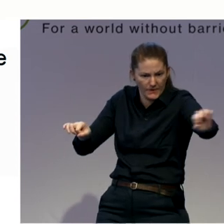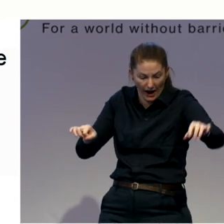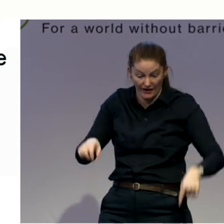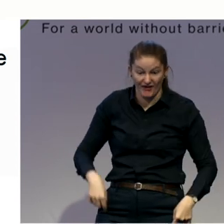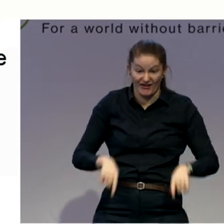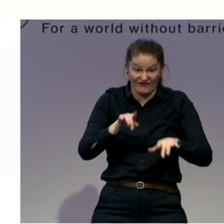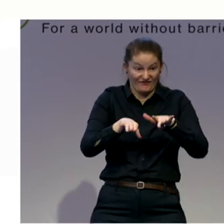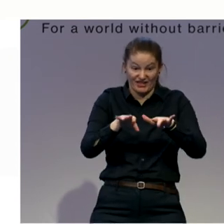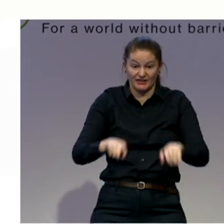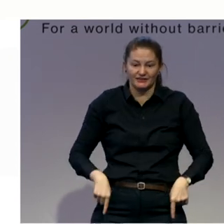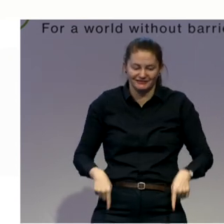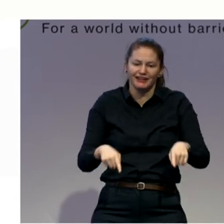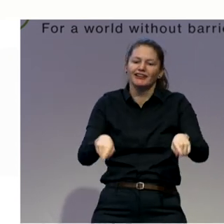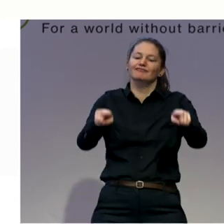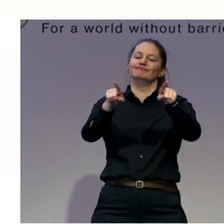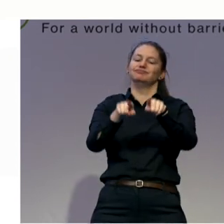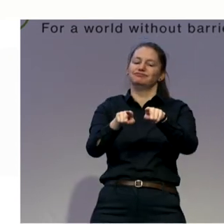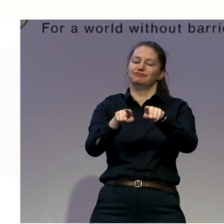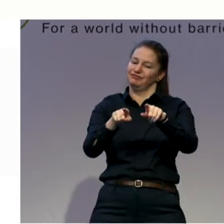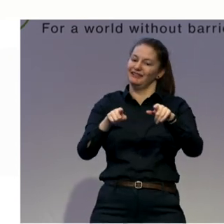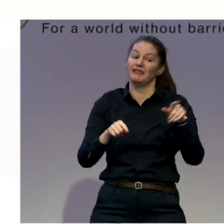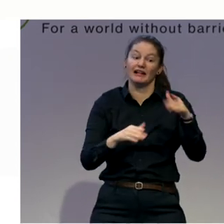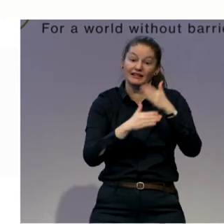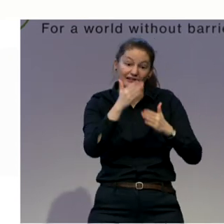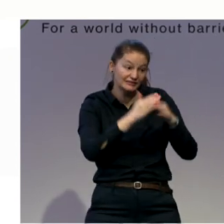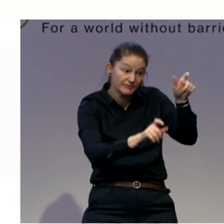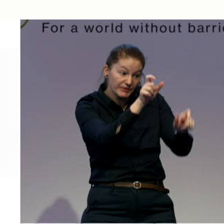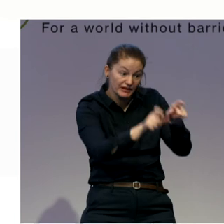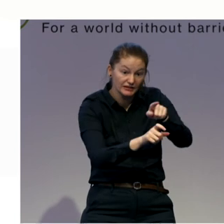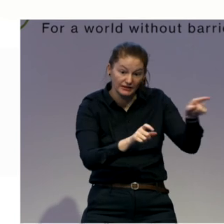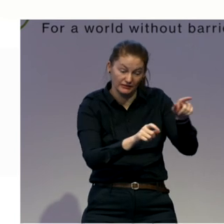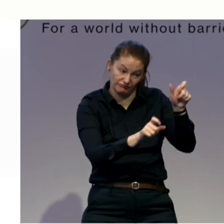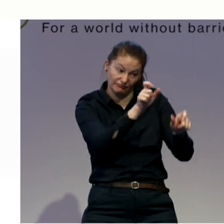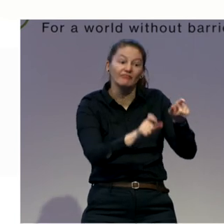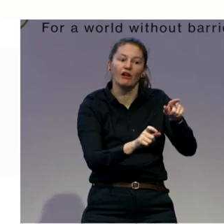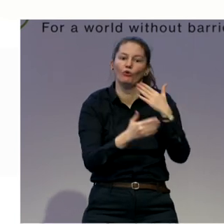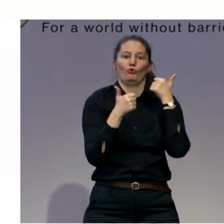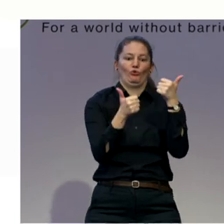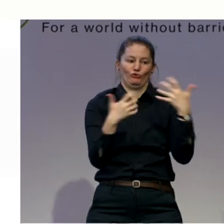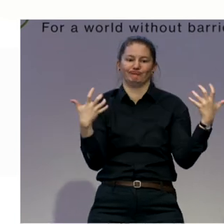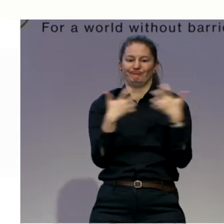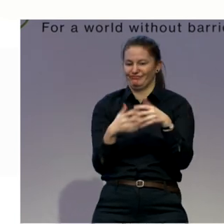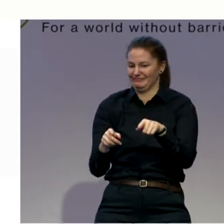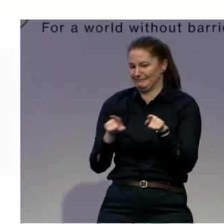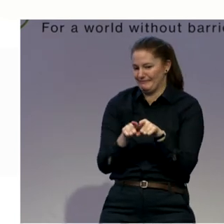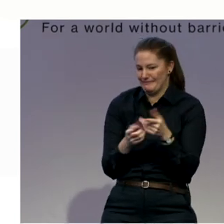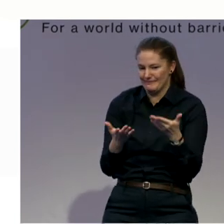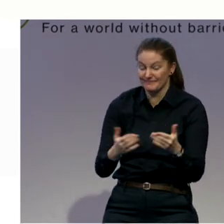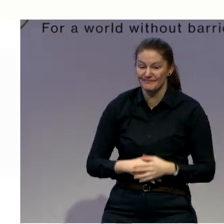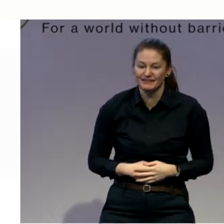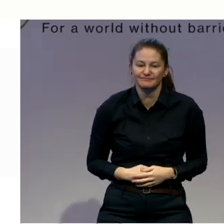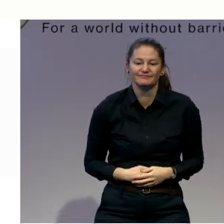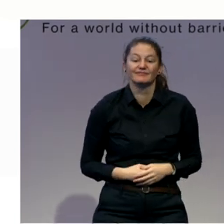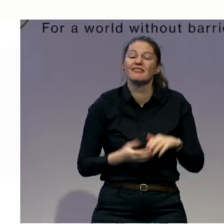So I'm offering a short Pilates workout for you. The Pilates workout is